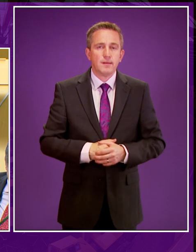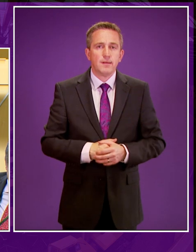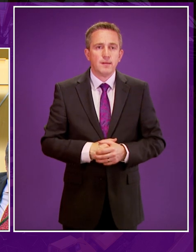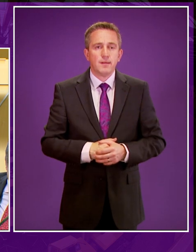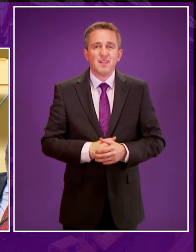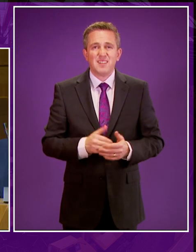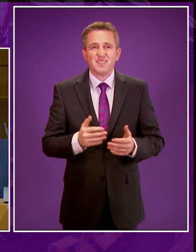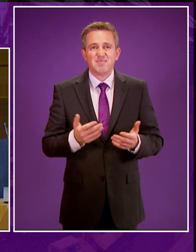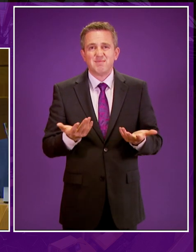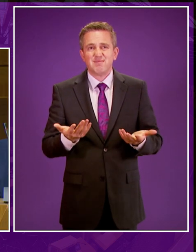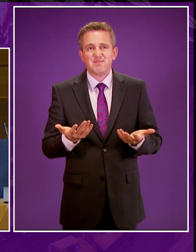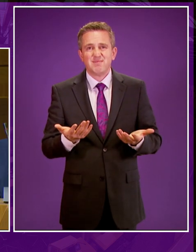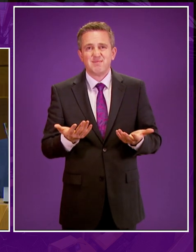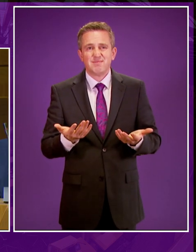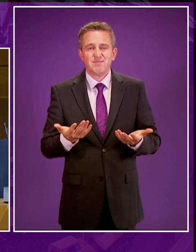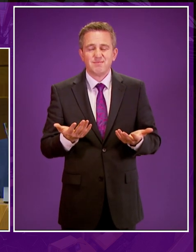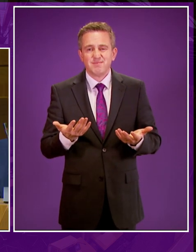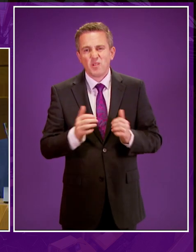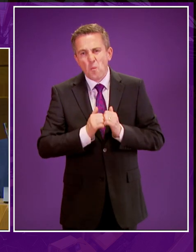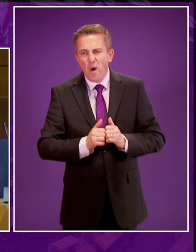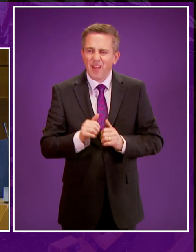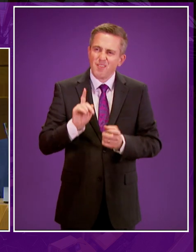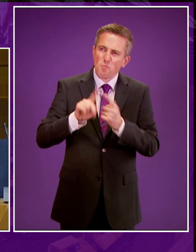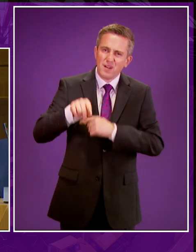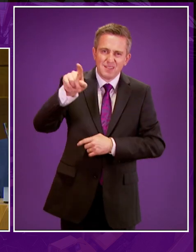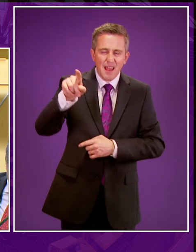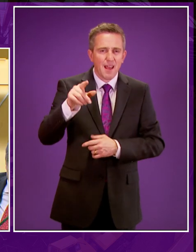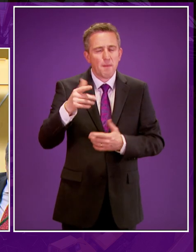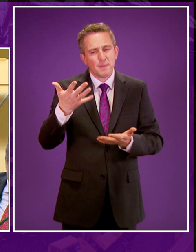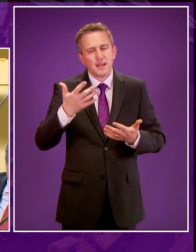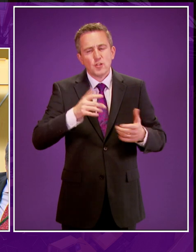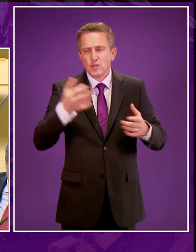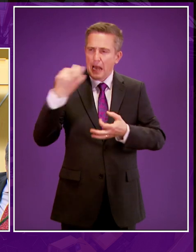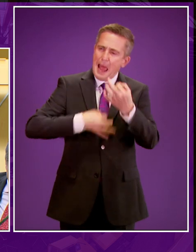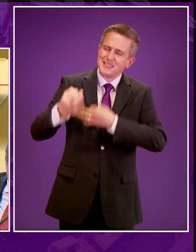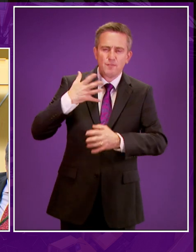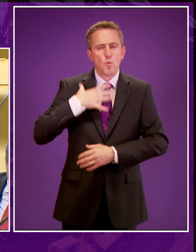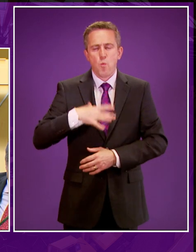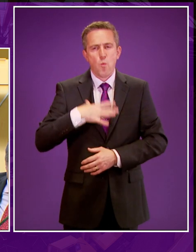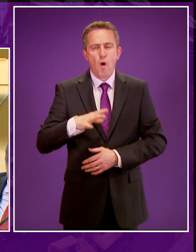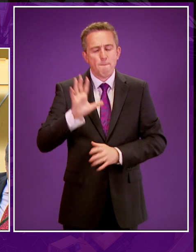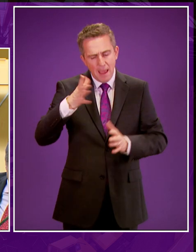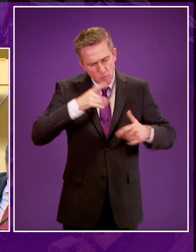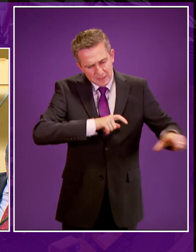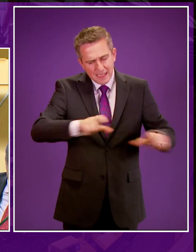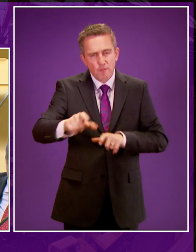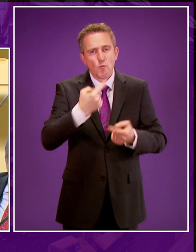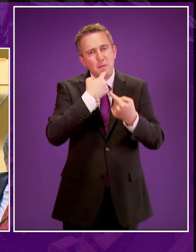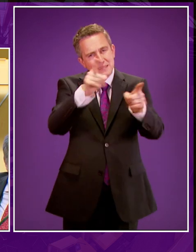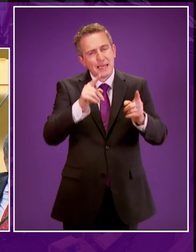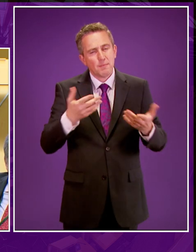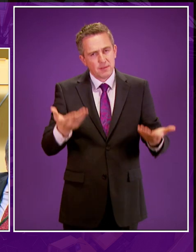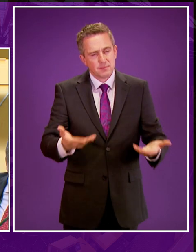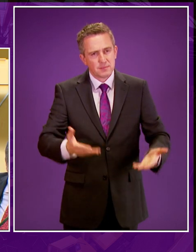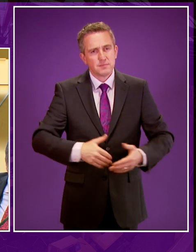It's a little worth taking that point, but Mr Finlay can continue to press for information if he wishes. I want to get on with the statement we have